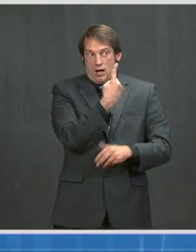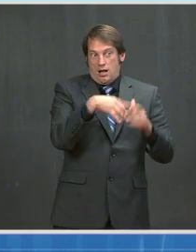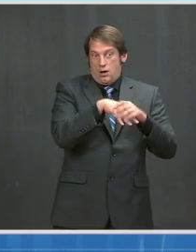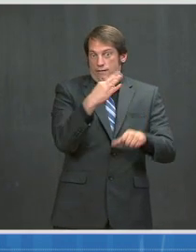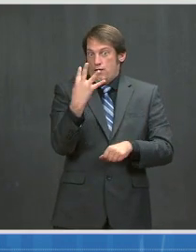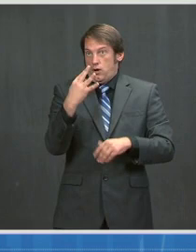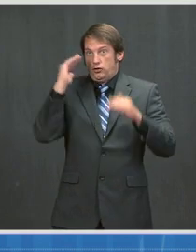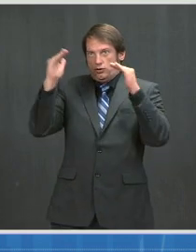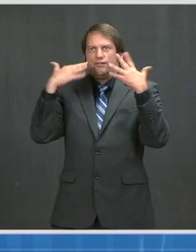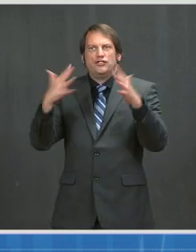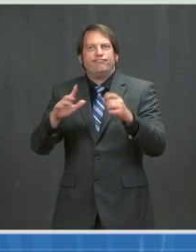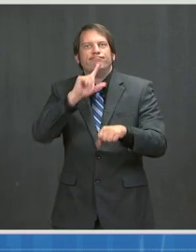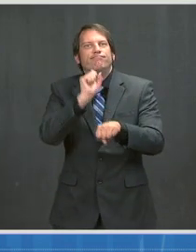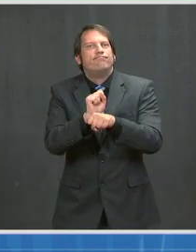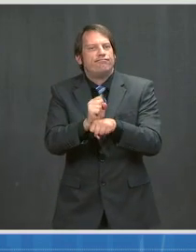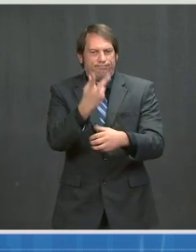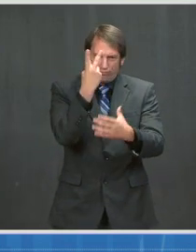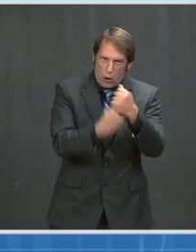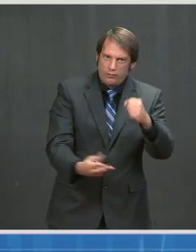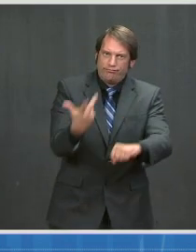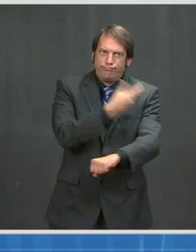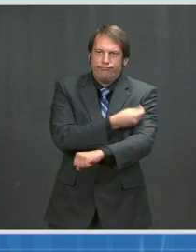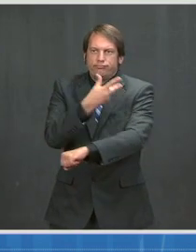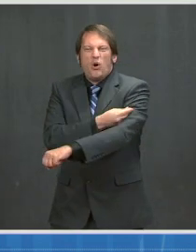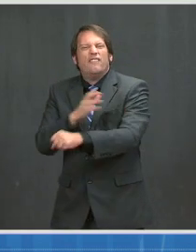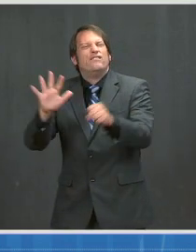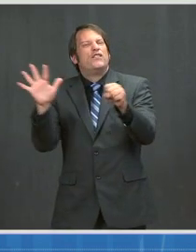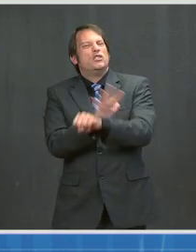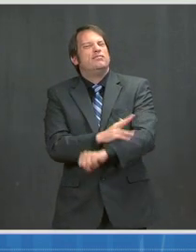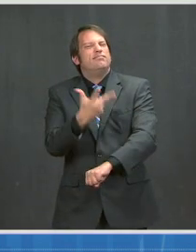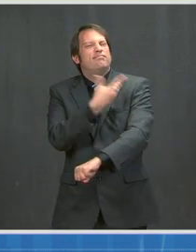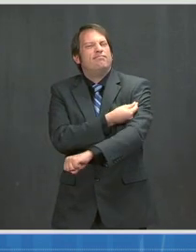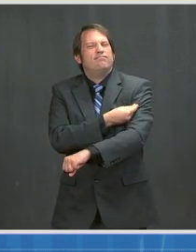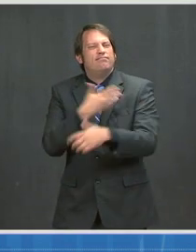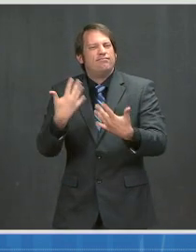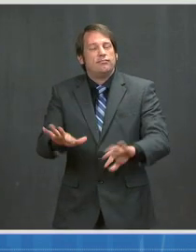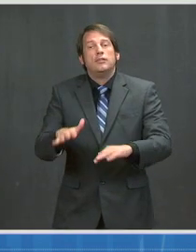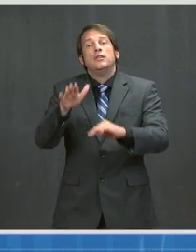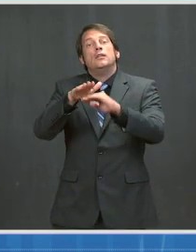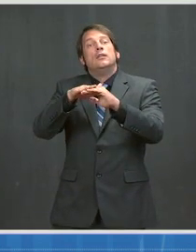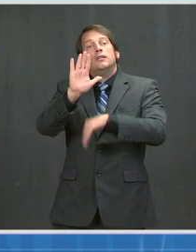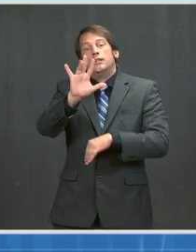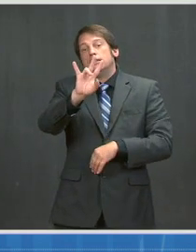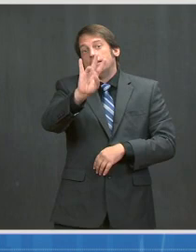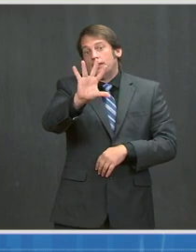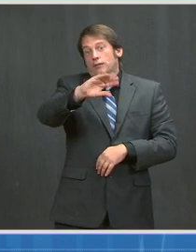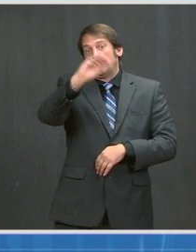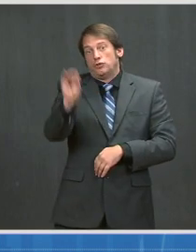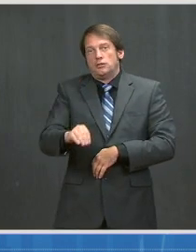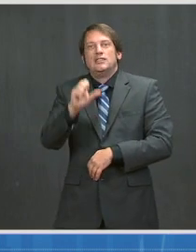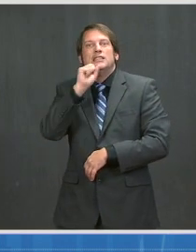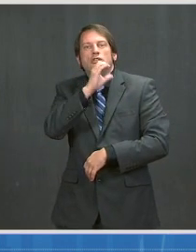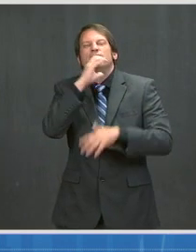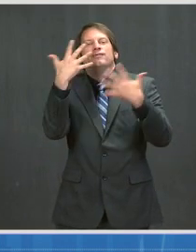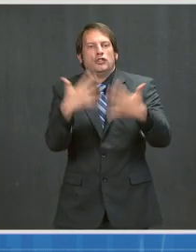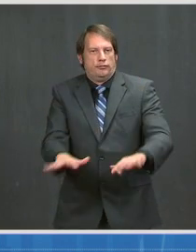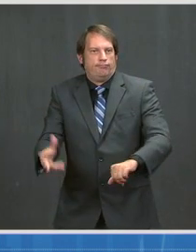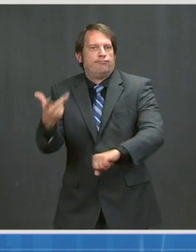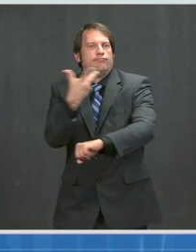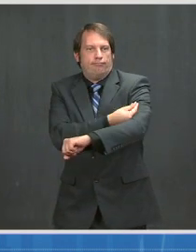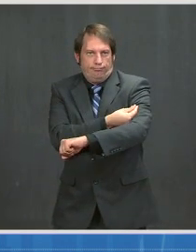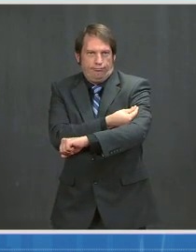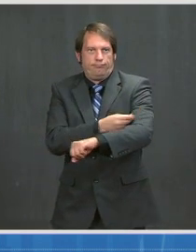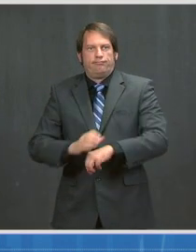Seventy-five percent of seniors have now been vaccinated, and more than 55 percent of seniors are